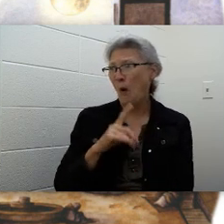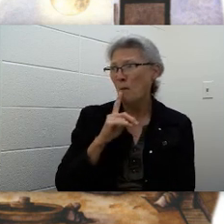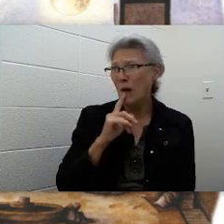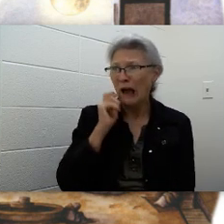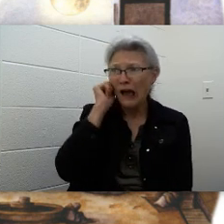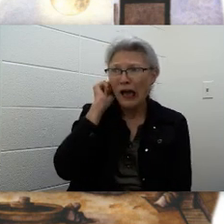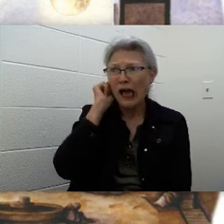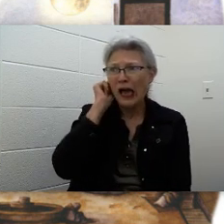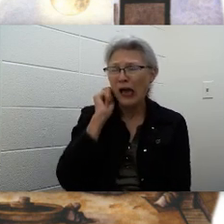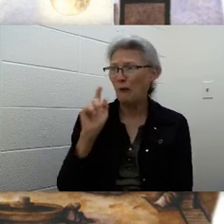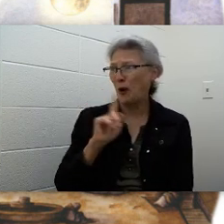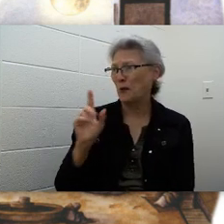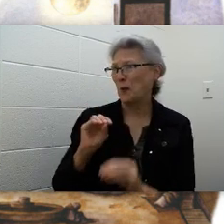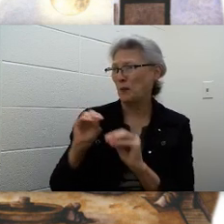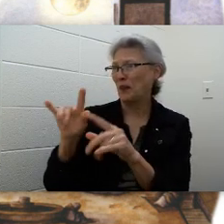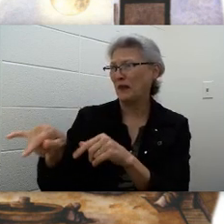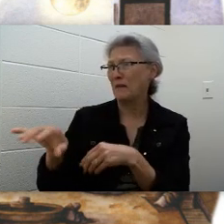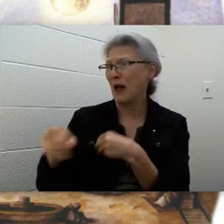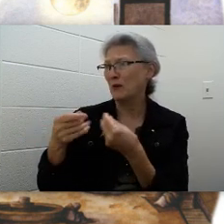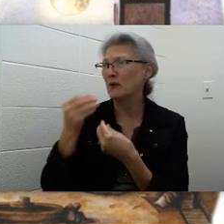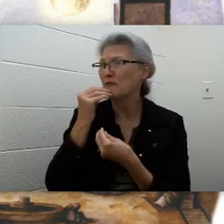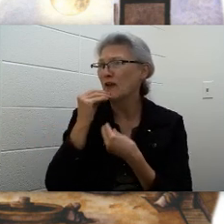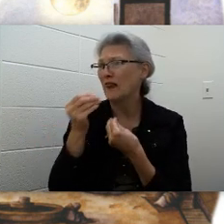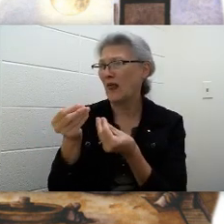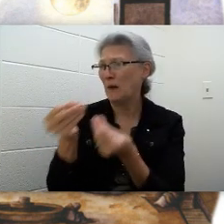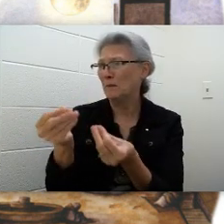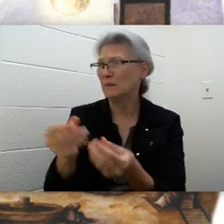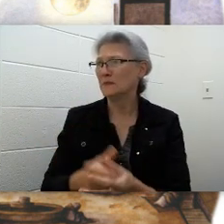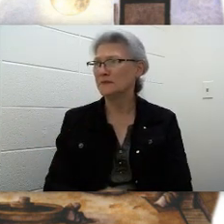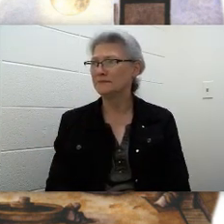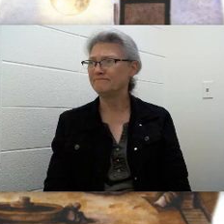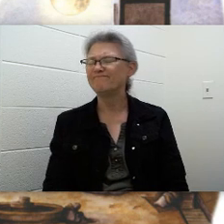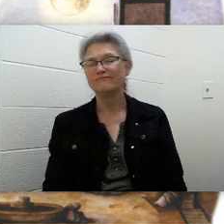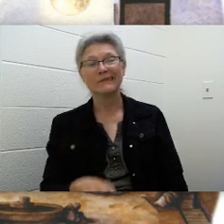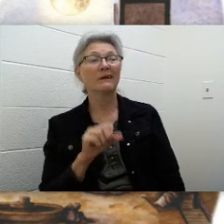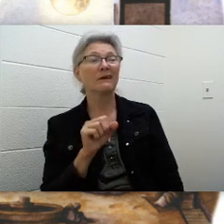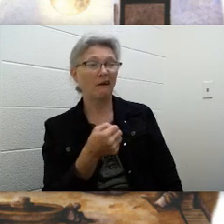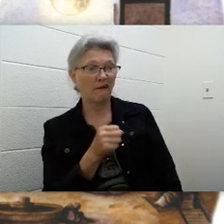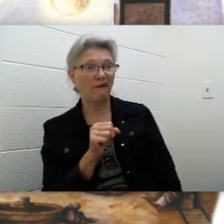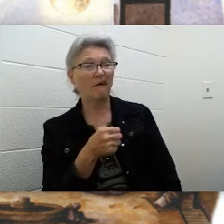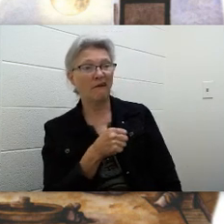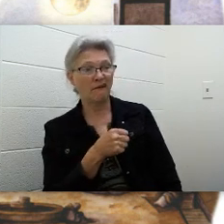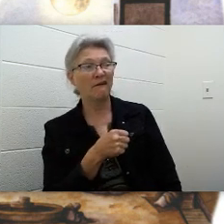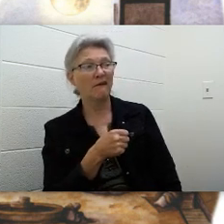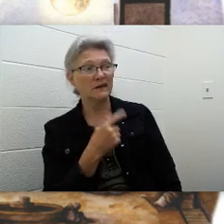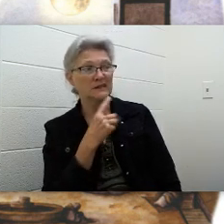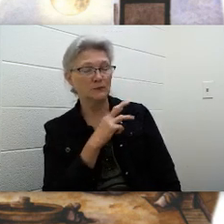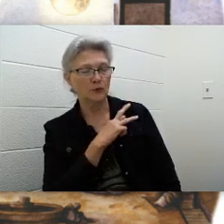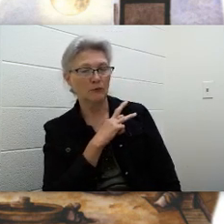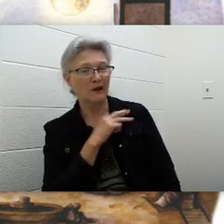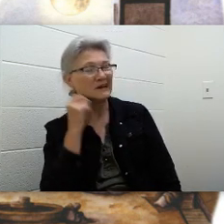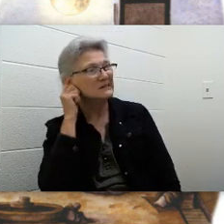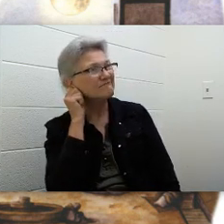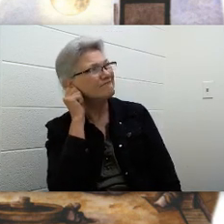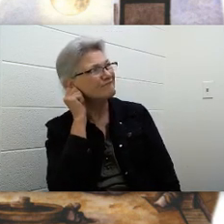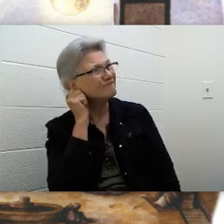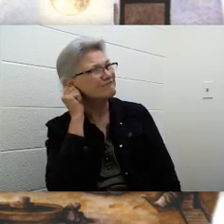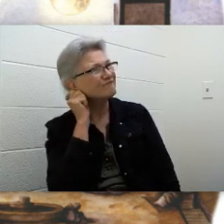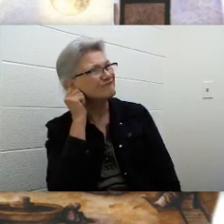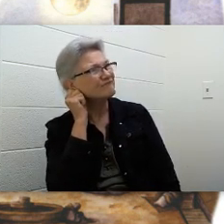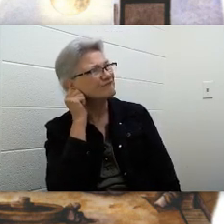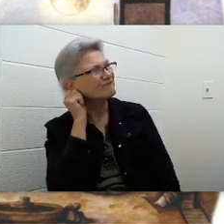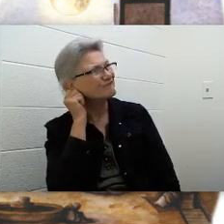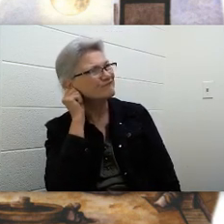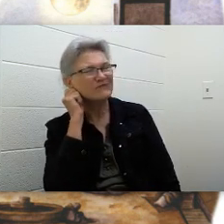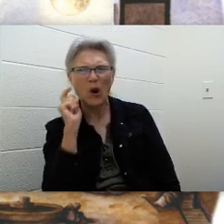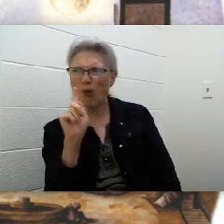them? How would we feed them? Yeah, said Wilmer. But where can they